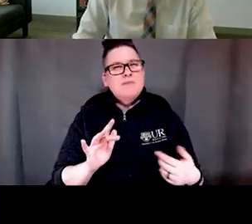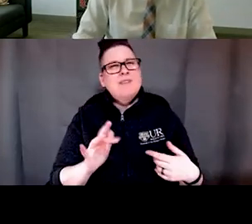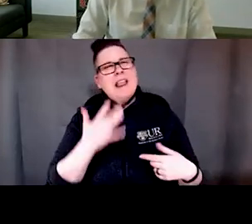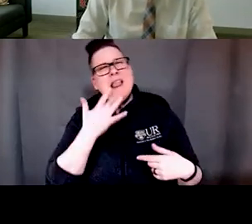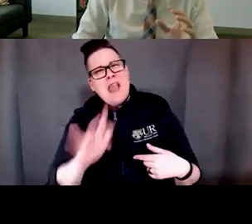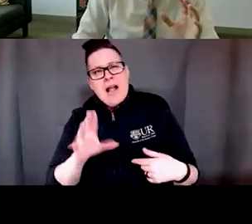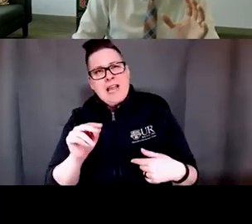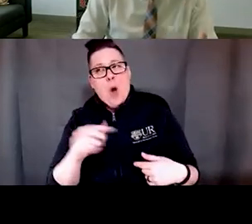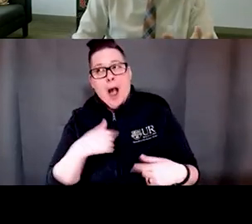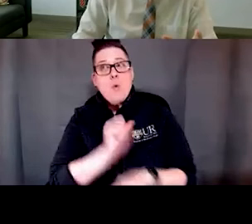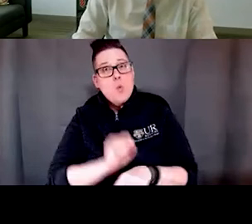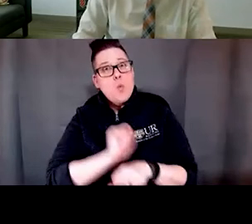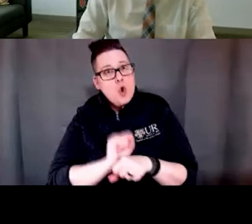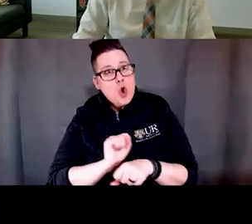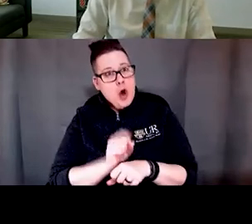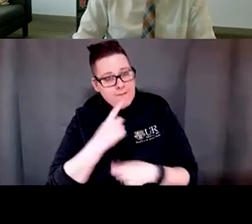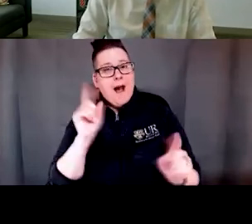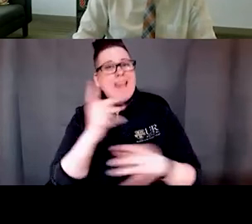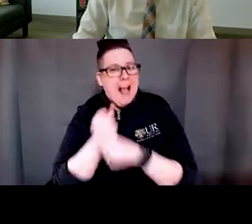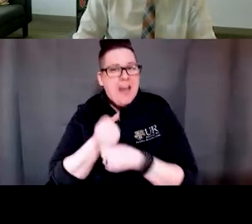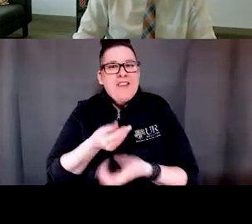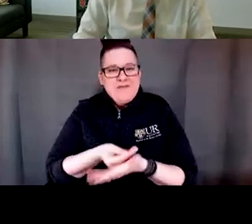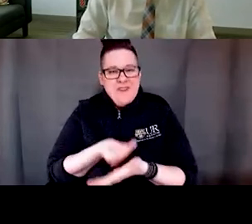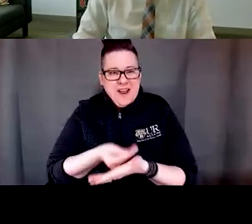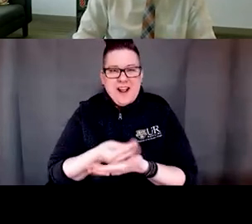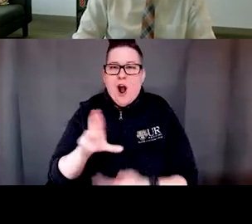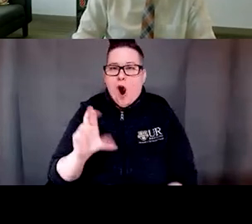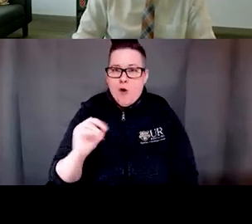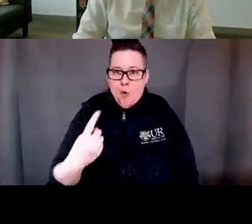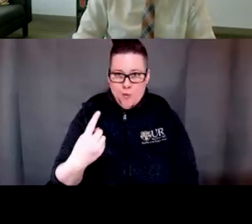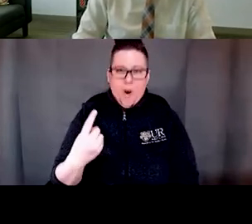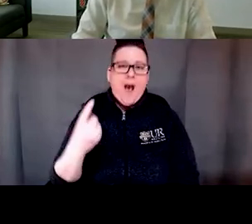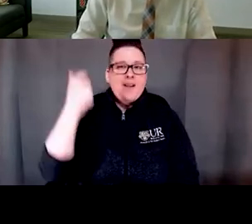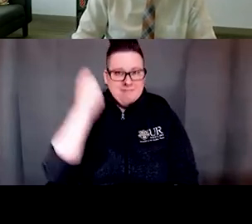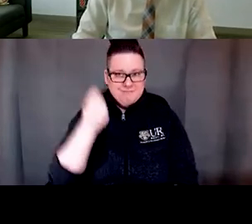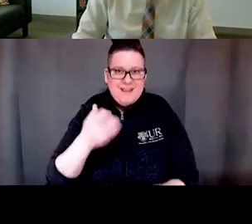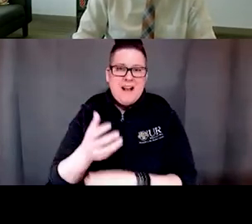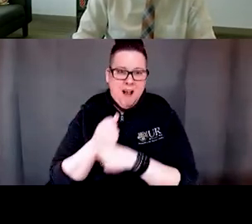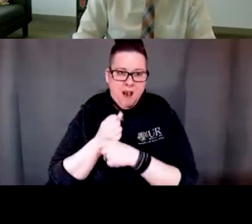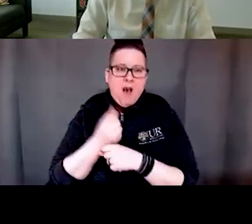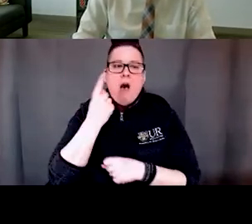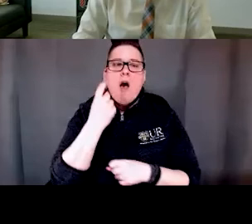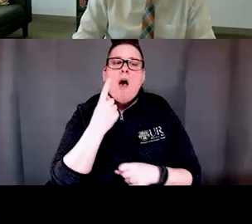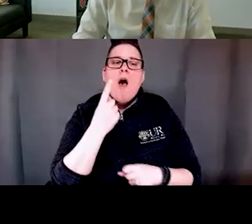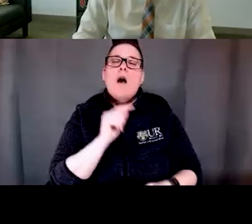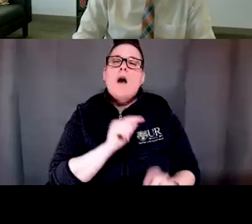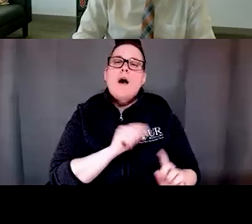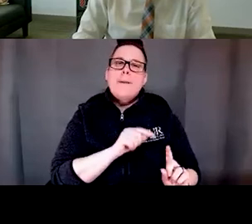worked my tail off and I got funded the R01 was funded we did modify the